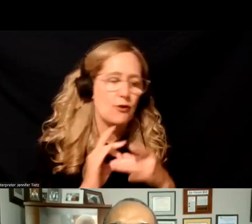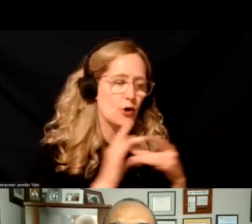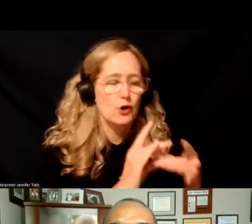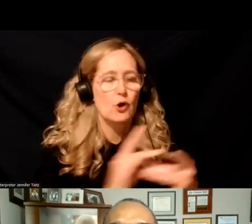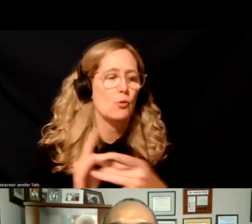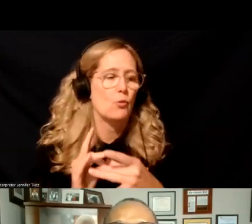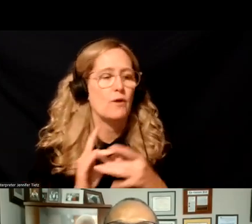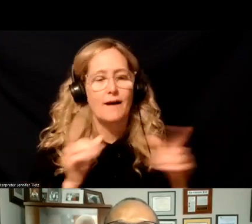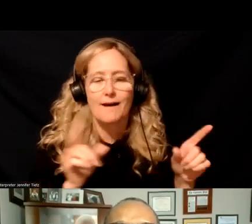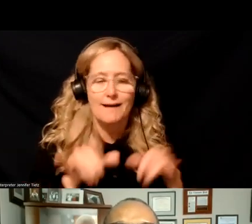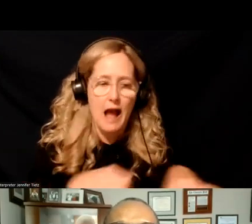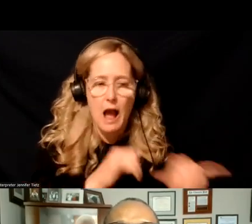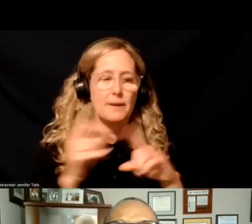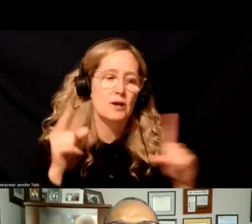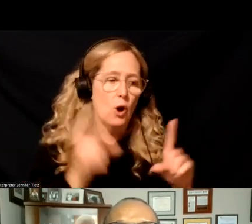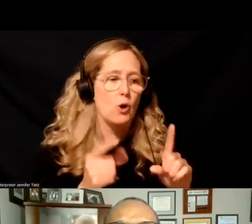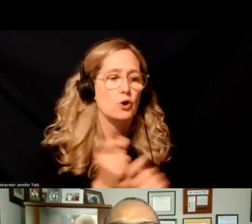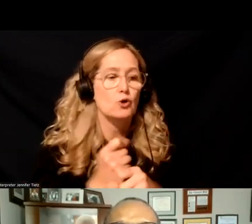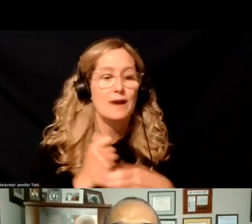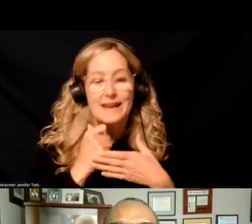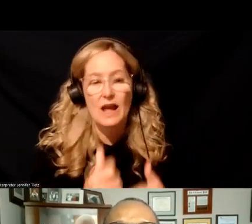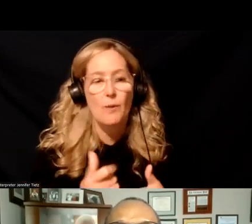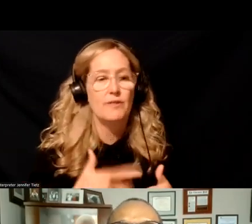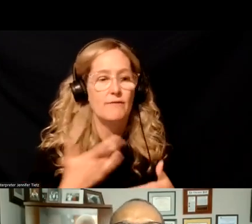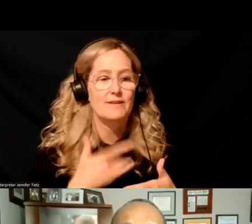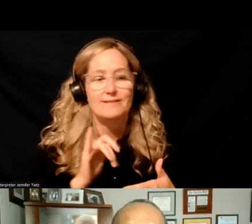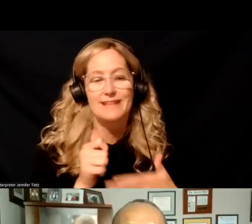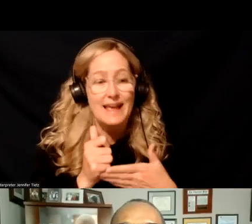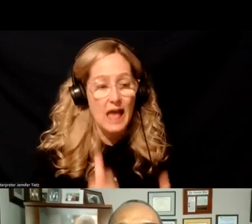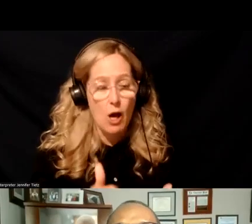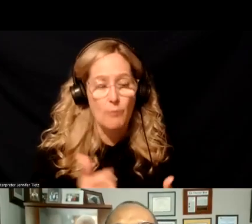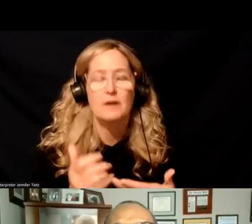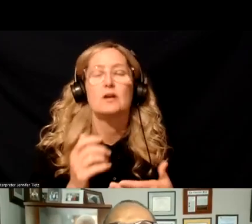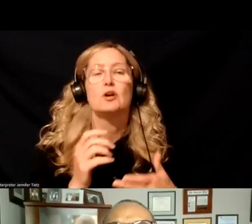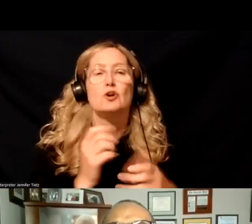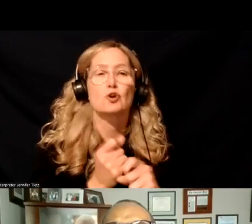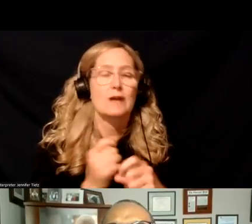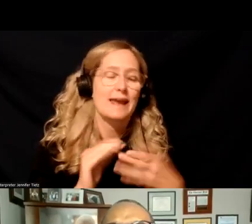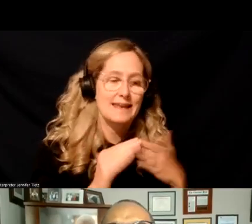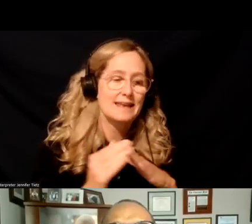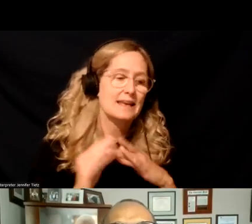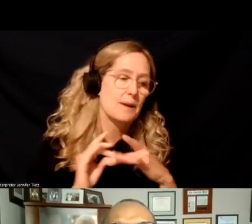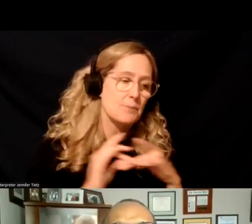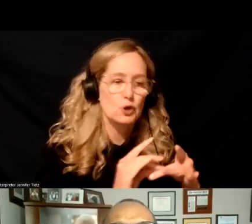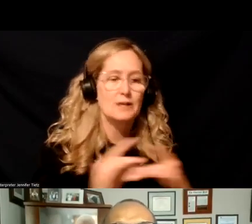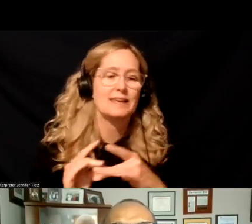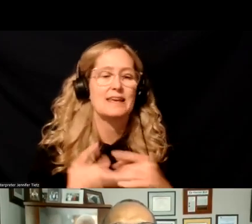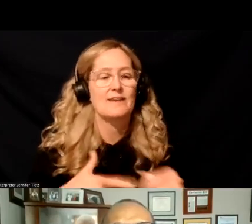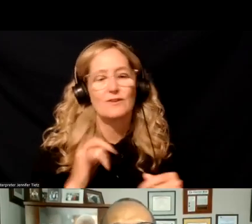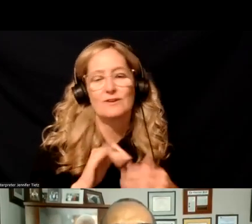common cause, creating health that feels like health, creating community that feels like